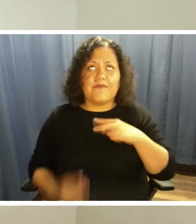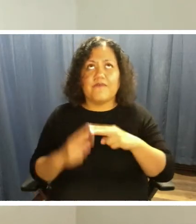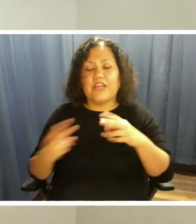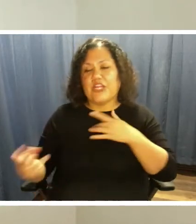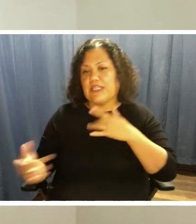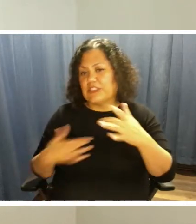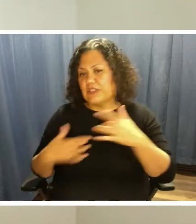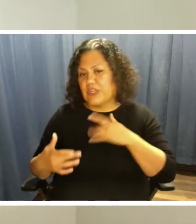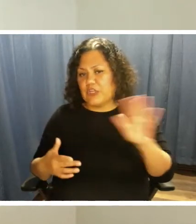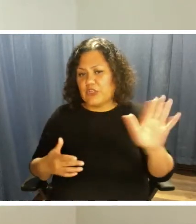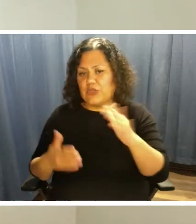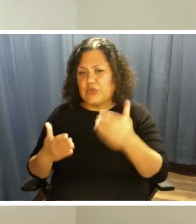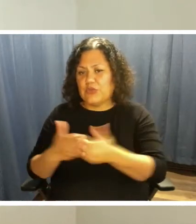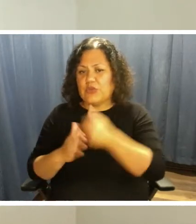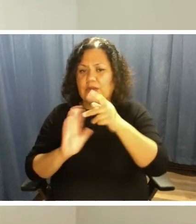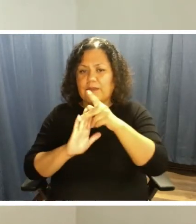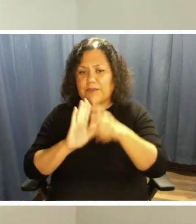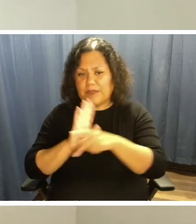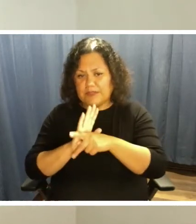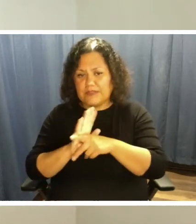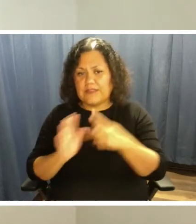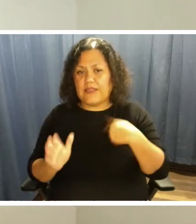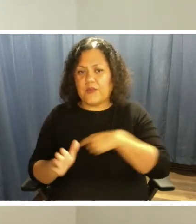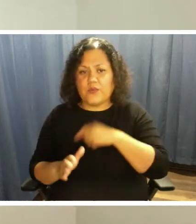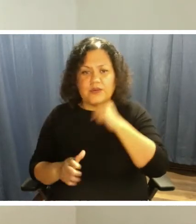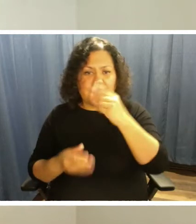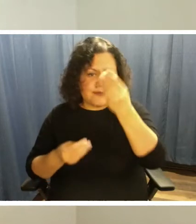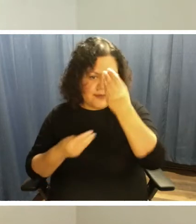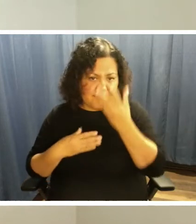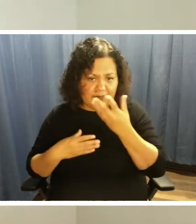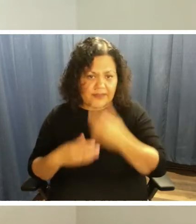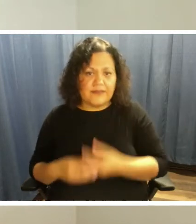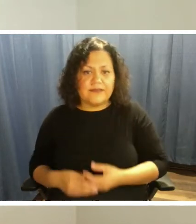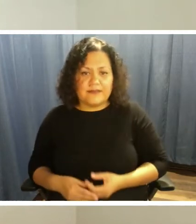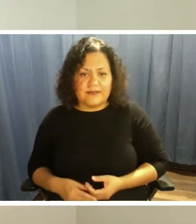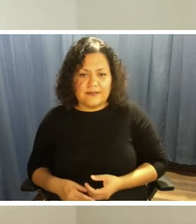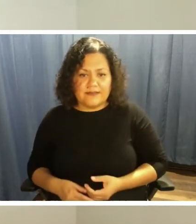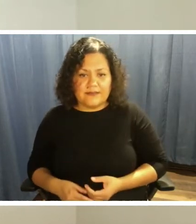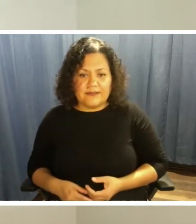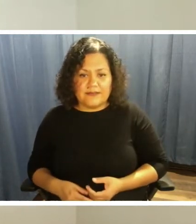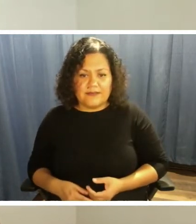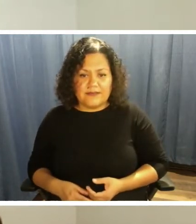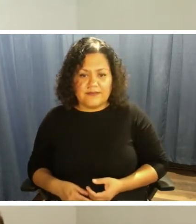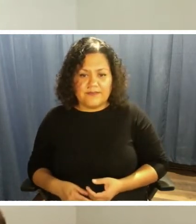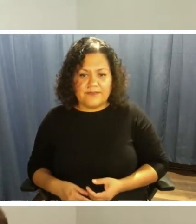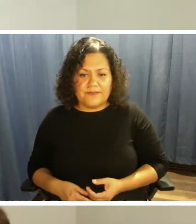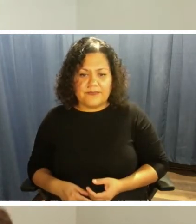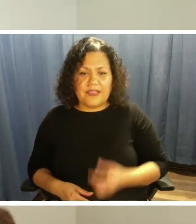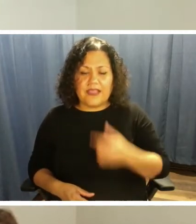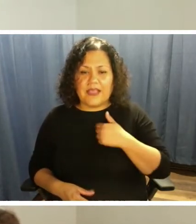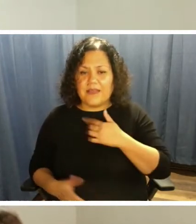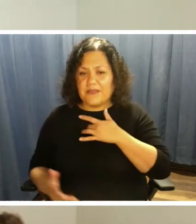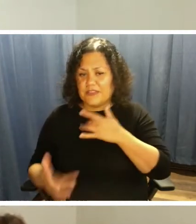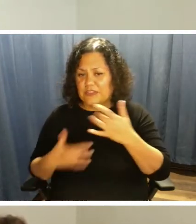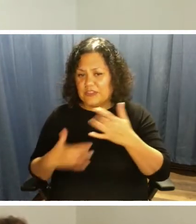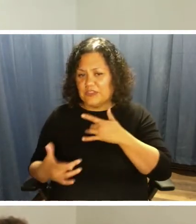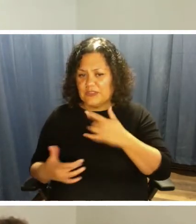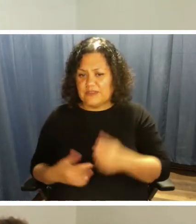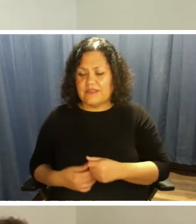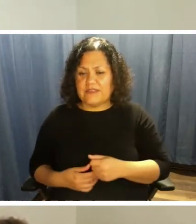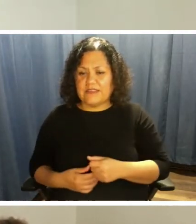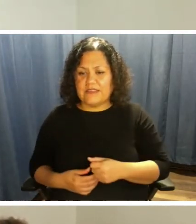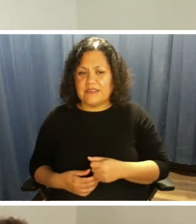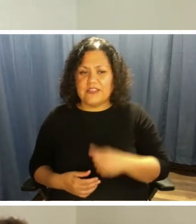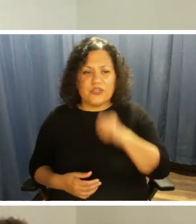your new policies that we were not notified about. I am concerned that you're not